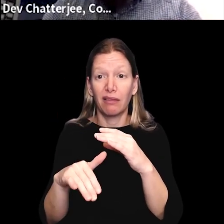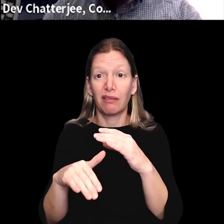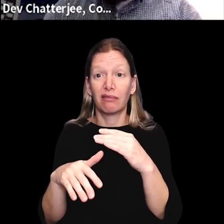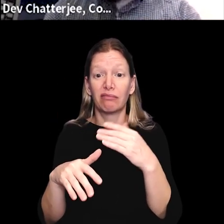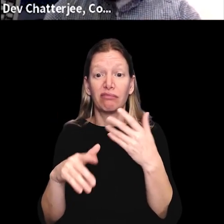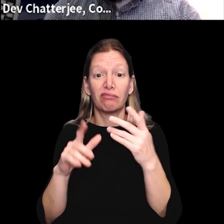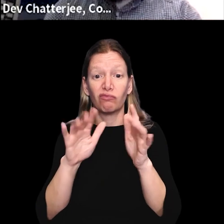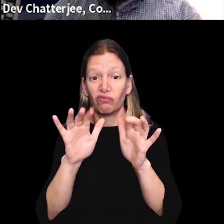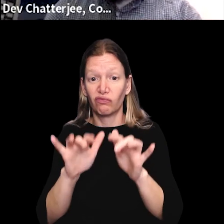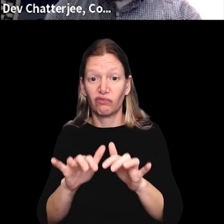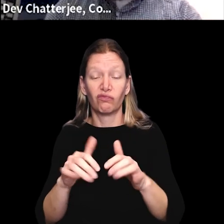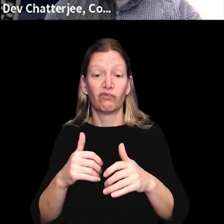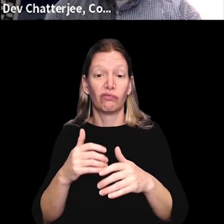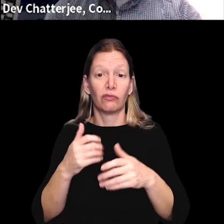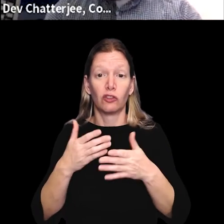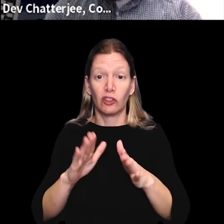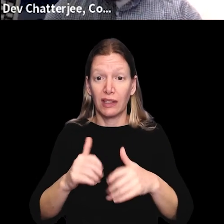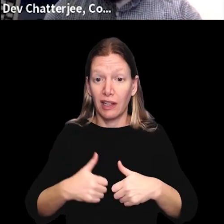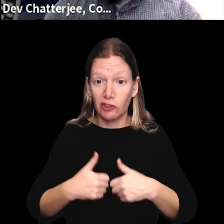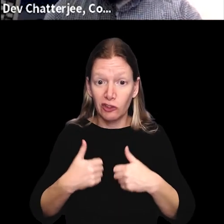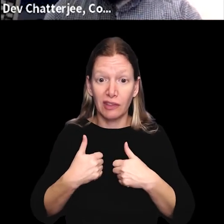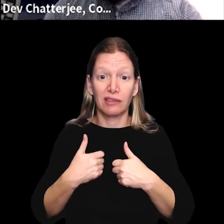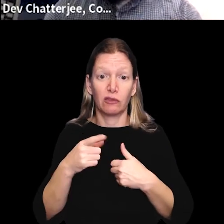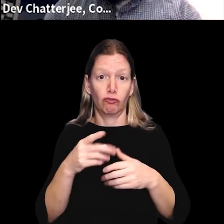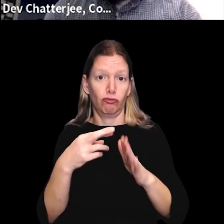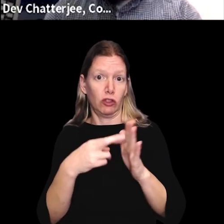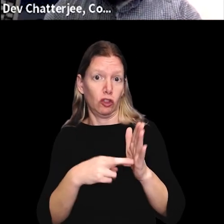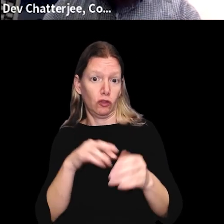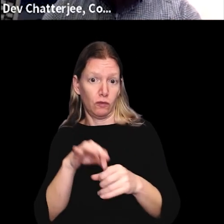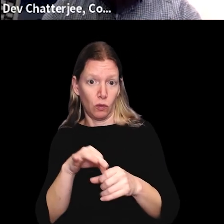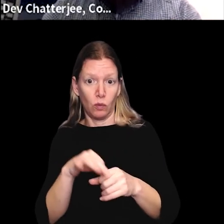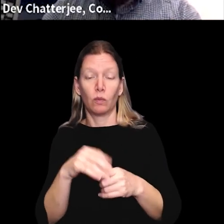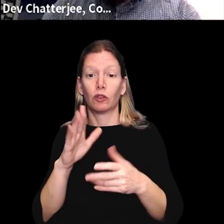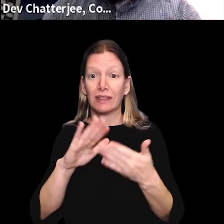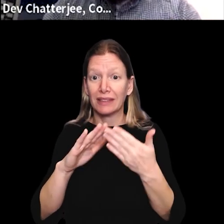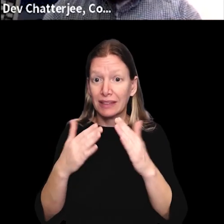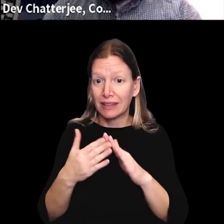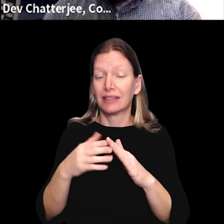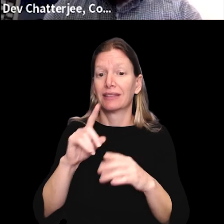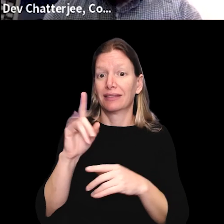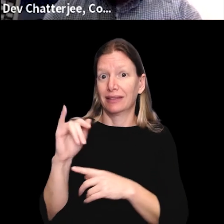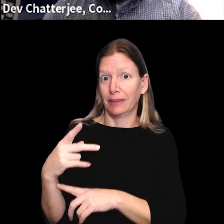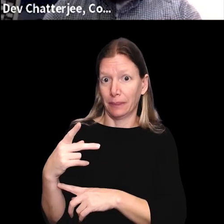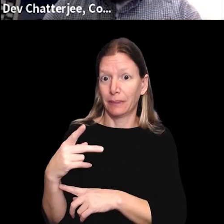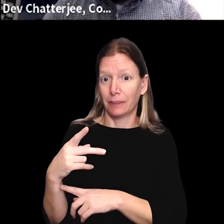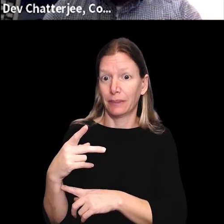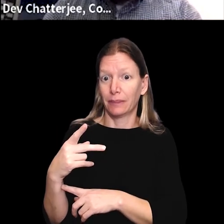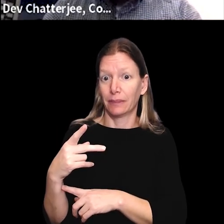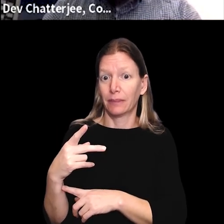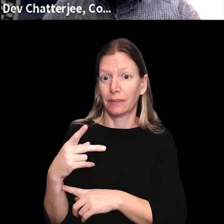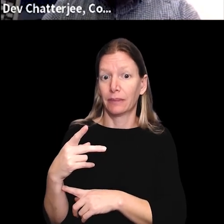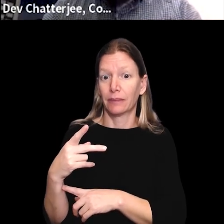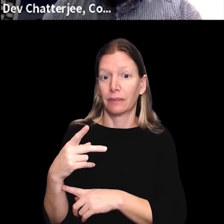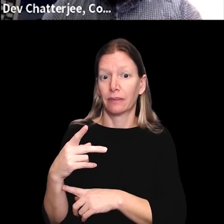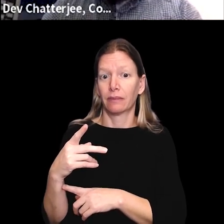name, last name, email, uh, the street address that you are registered to vote at, as well as your city and your, uh,